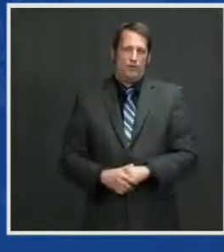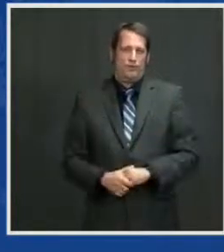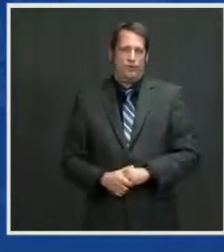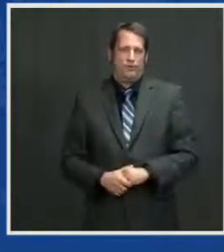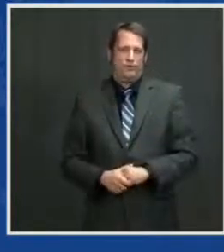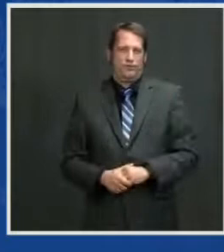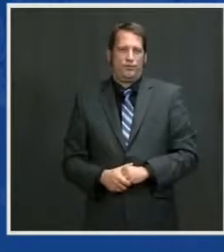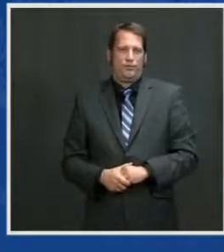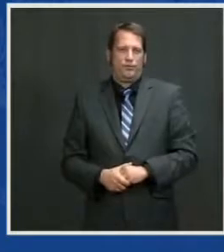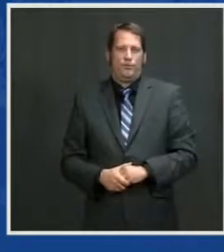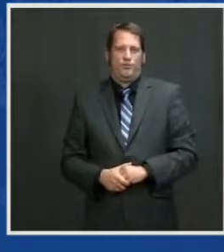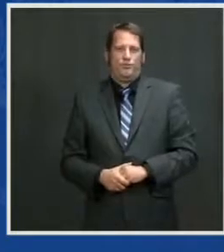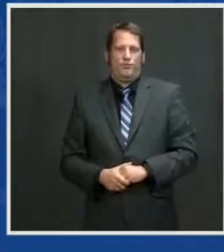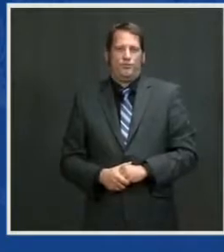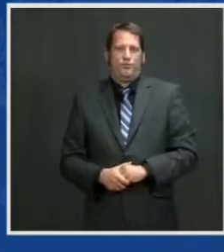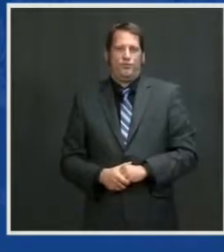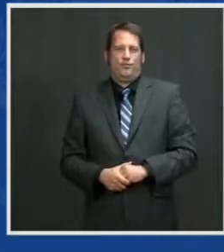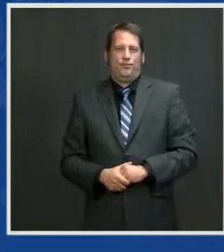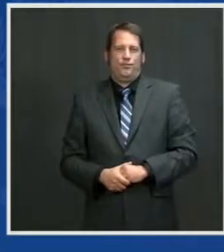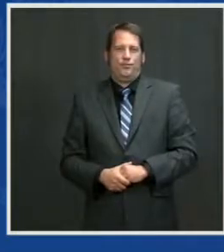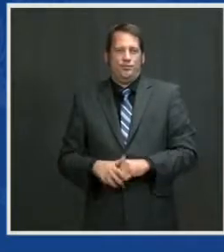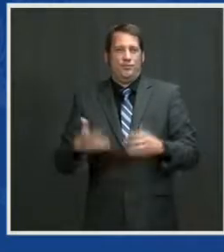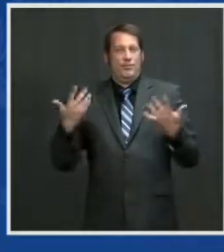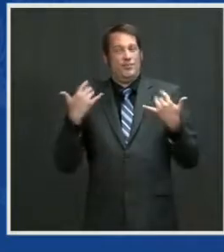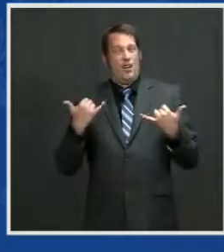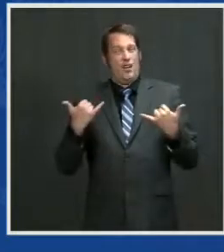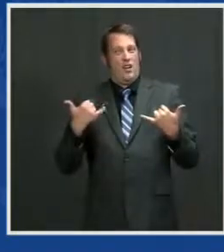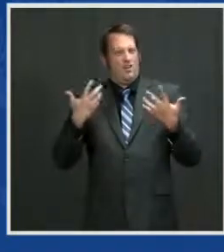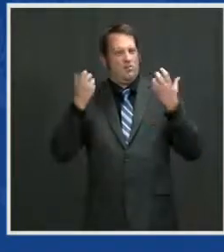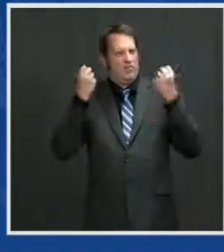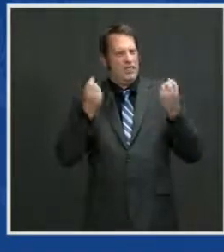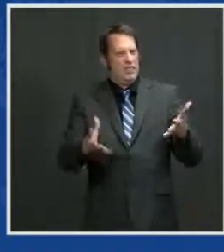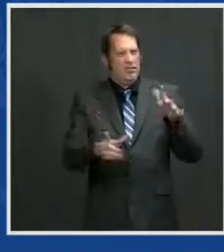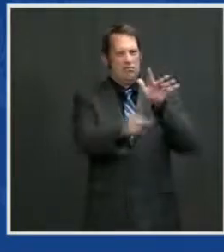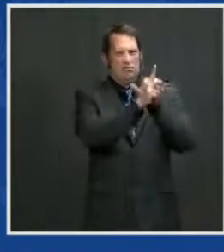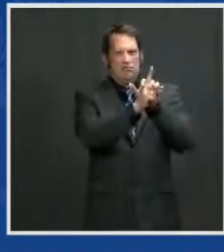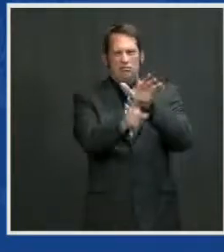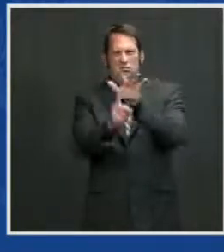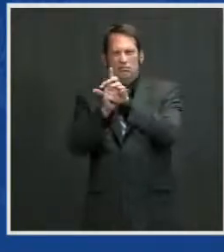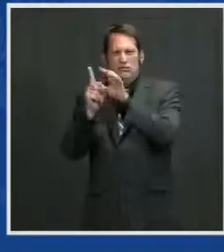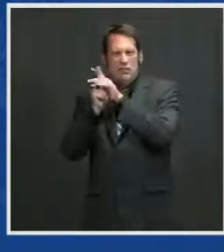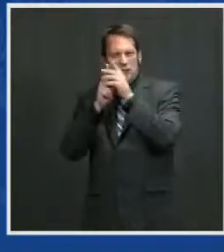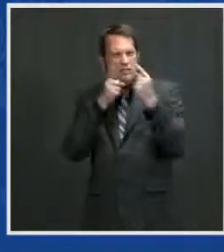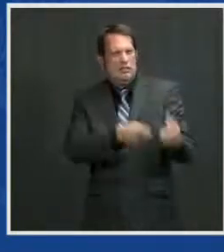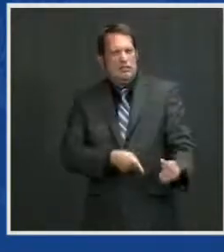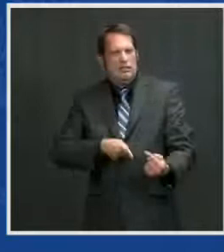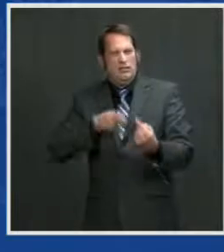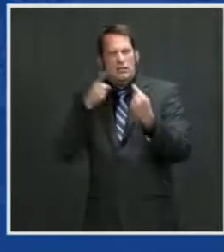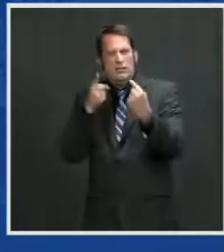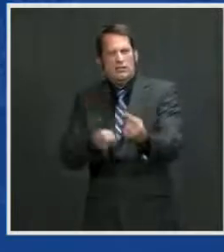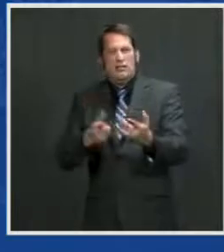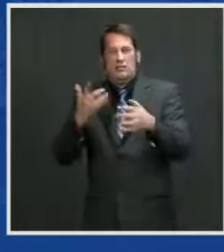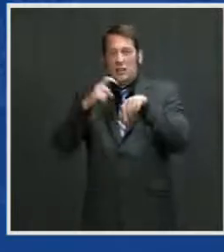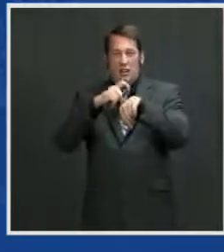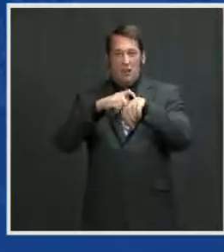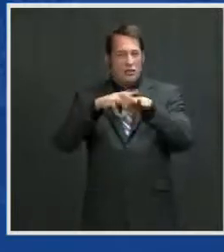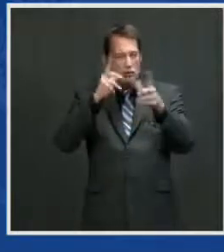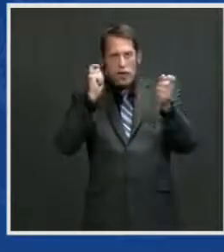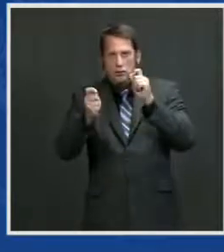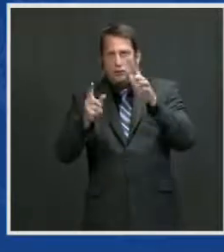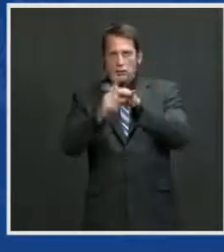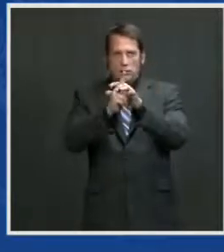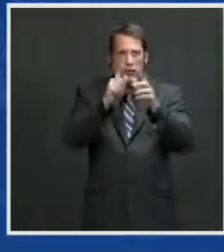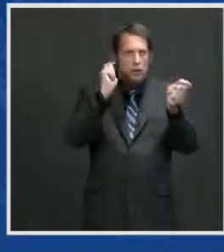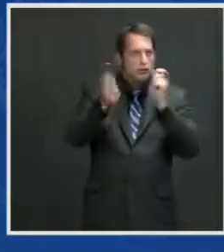today, which are changing rapidly. We're going to meet it, though, from a position of strength. Our alliances